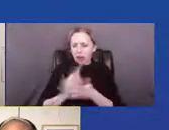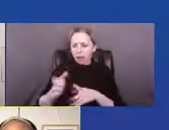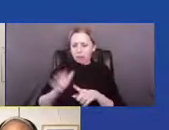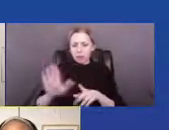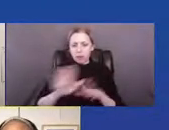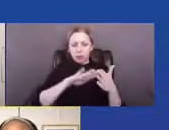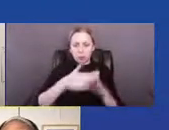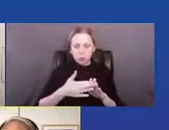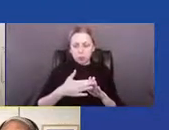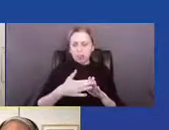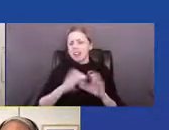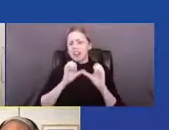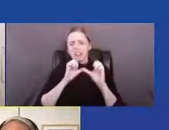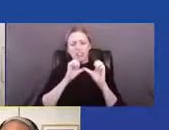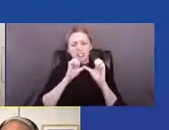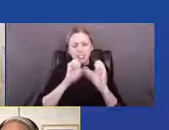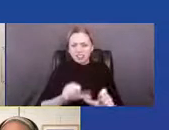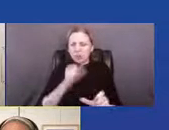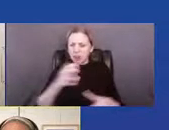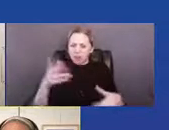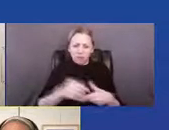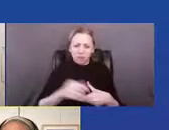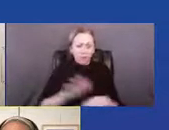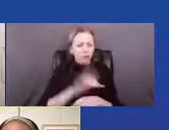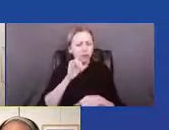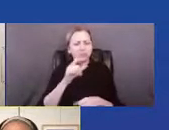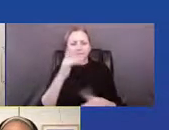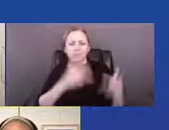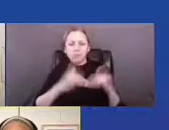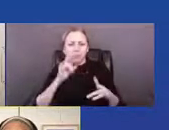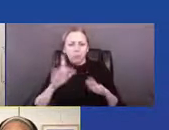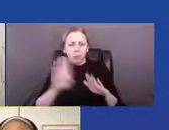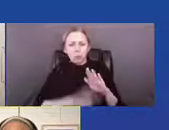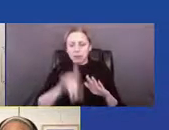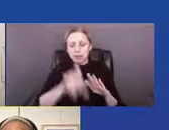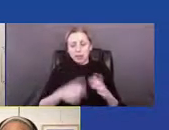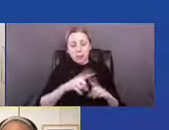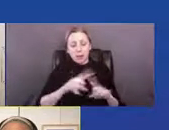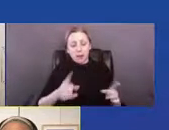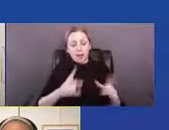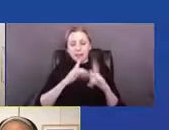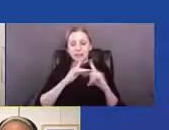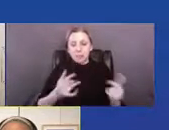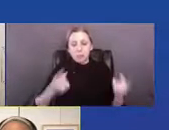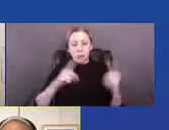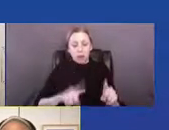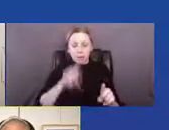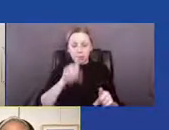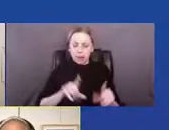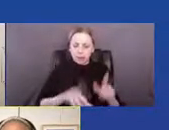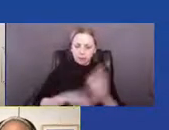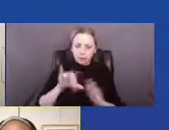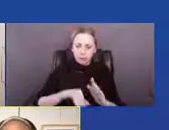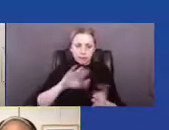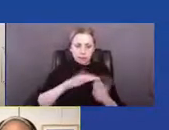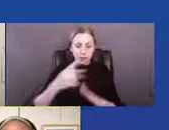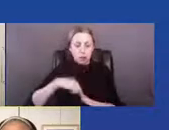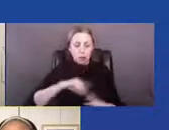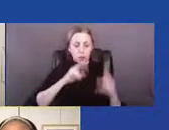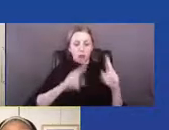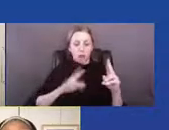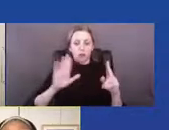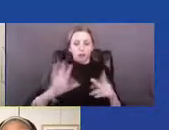be plagued by persecution and lack of access to basic needs while undertaking the essential labor of this town. We honor their